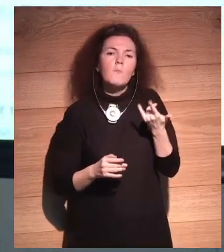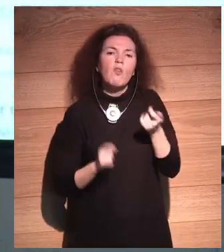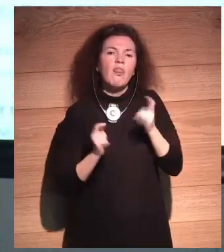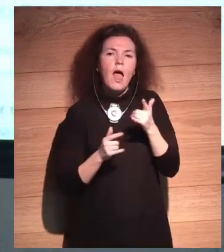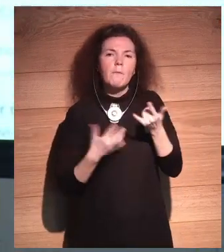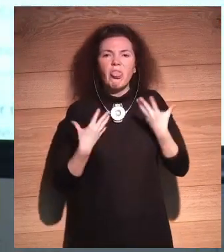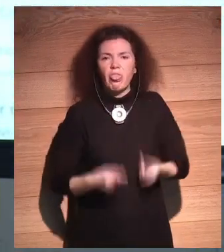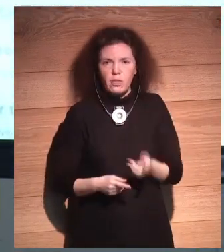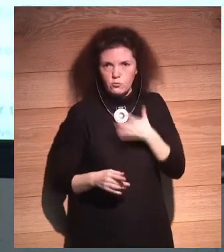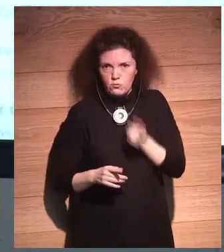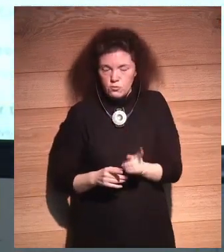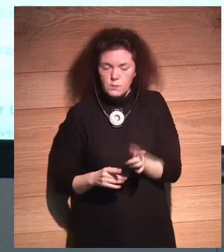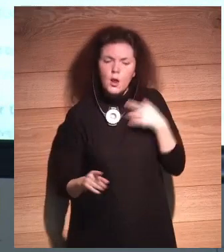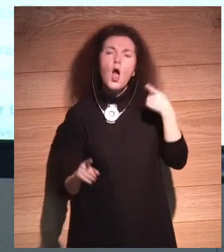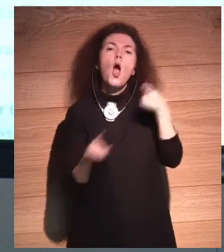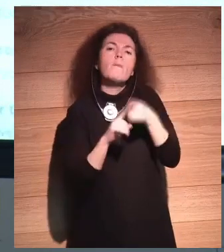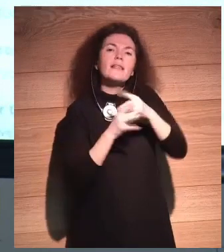technology if we can't be human?